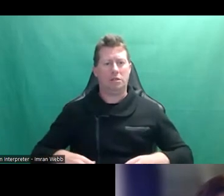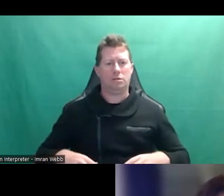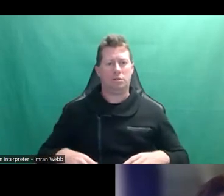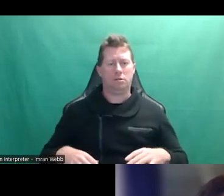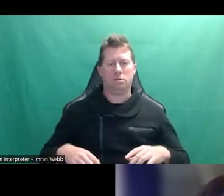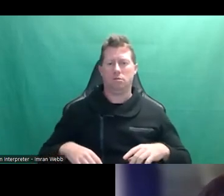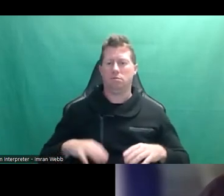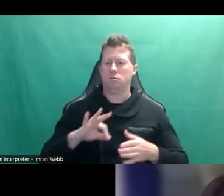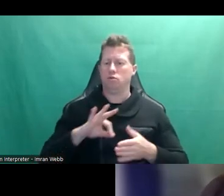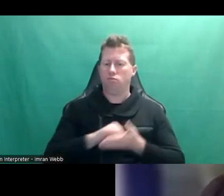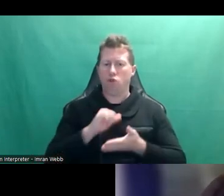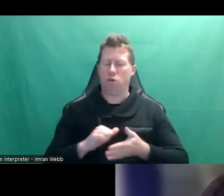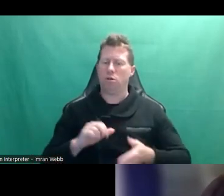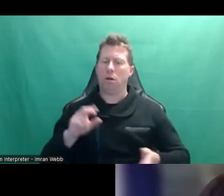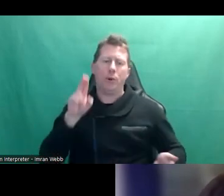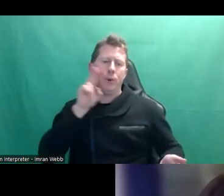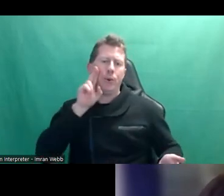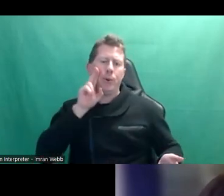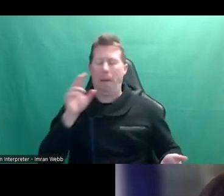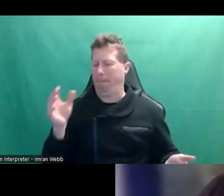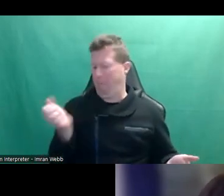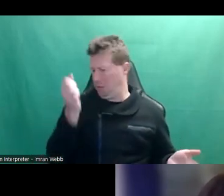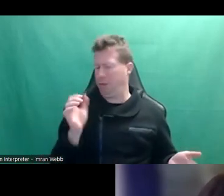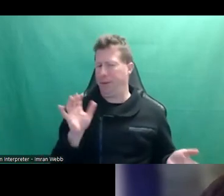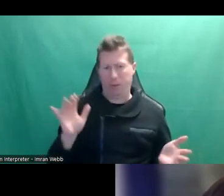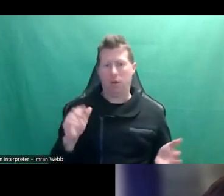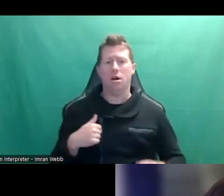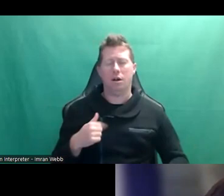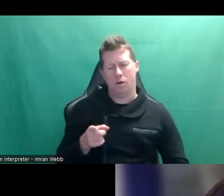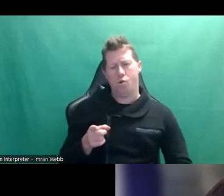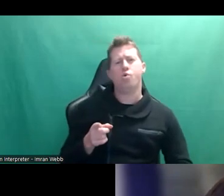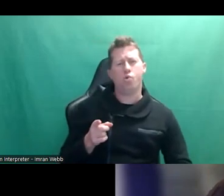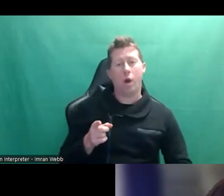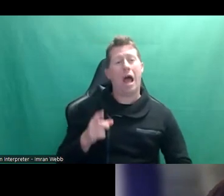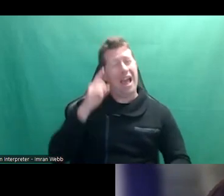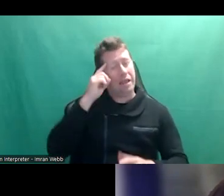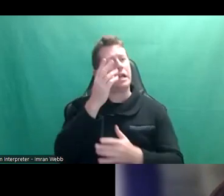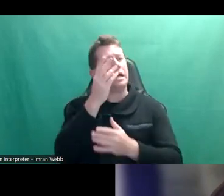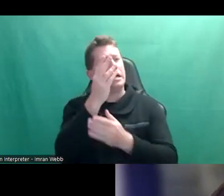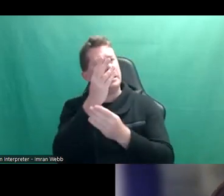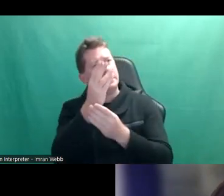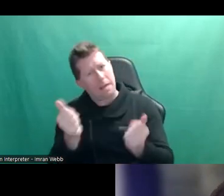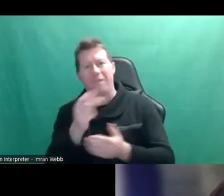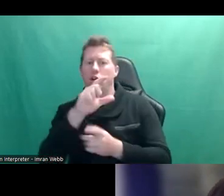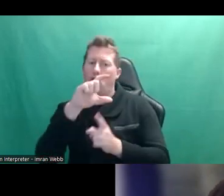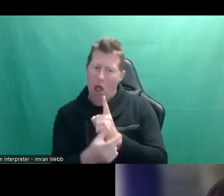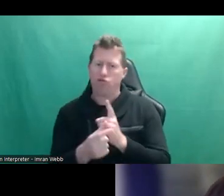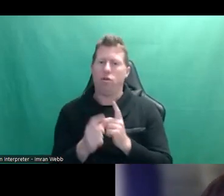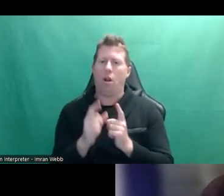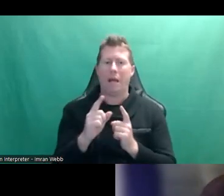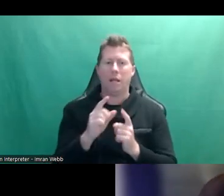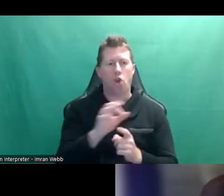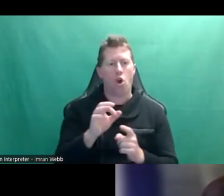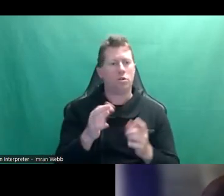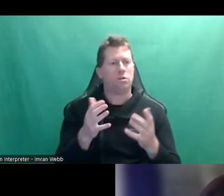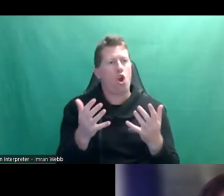those sorts of messages. I think that those, um, I think that that was cultural, but it's not necessarily, um, common across